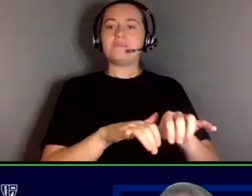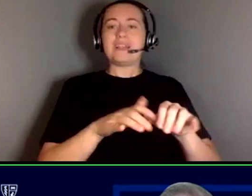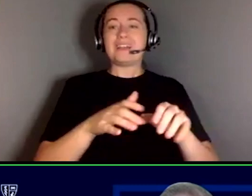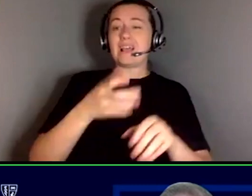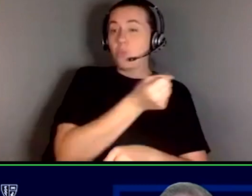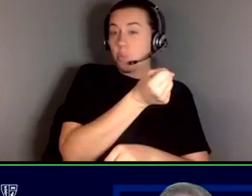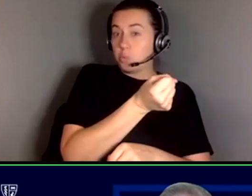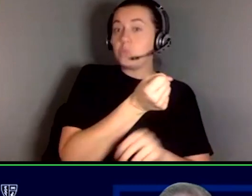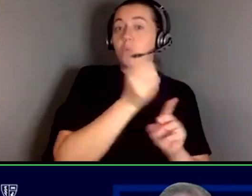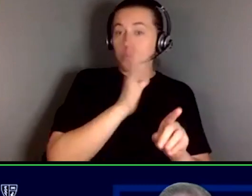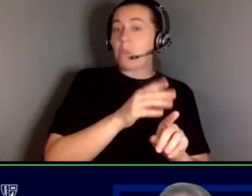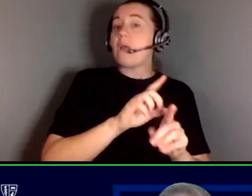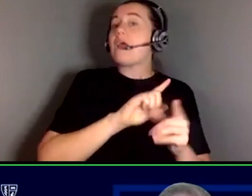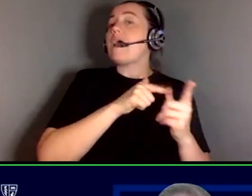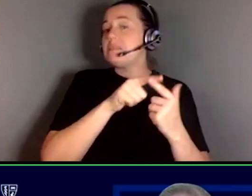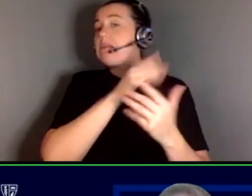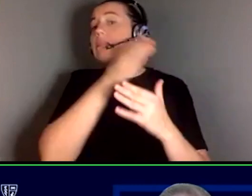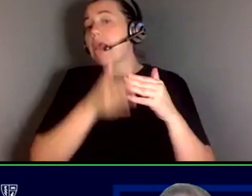in the program.